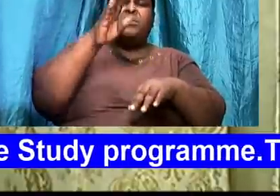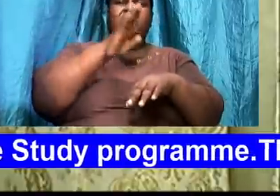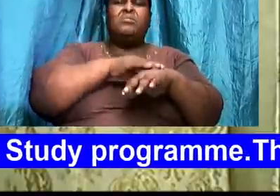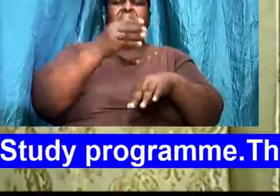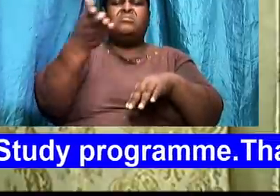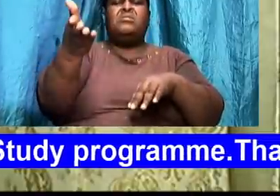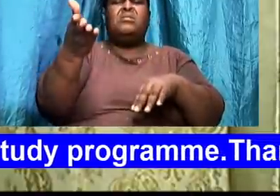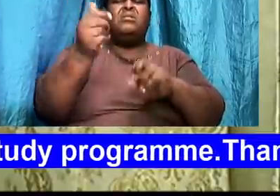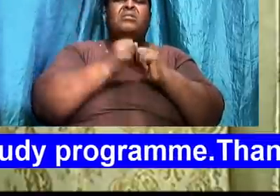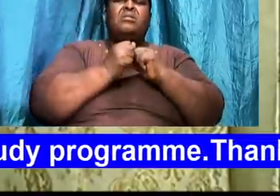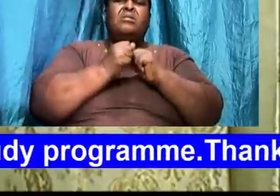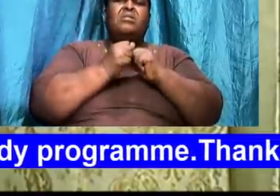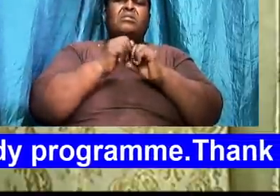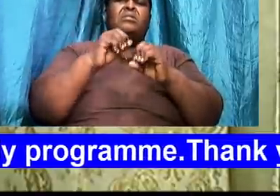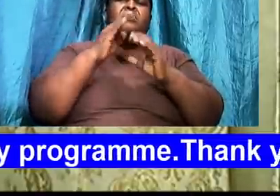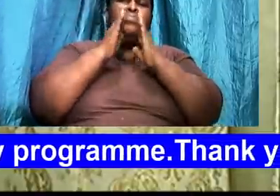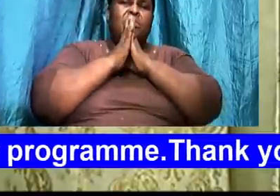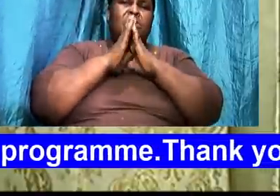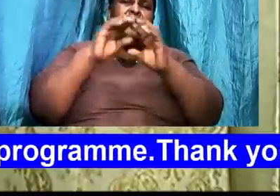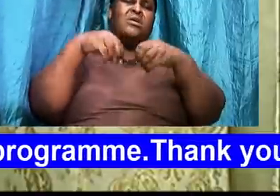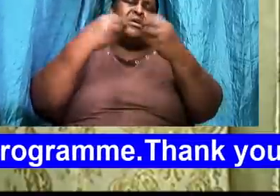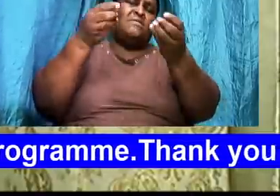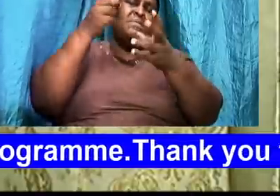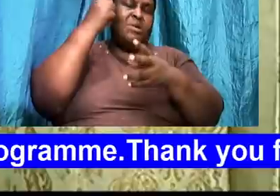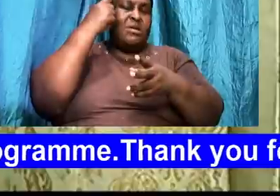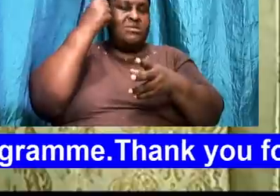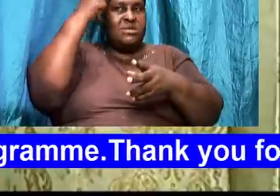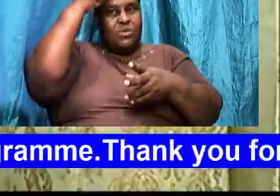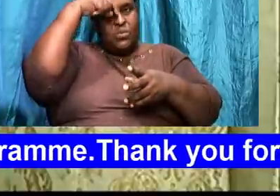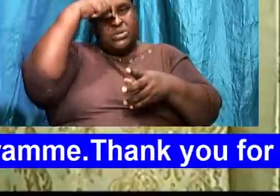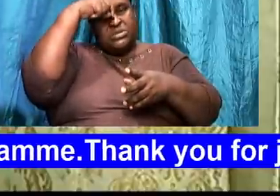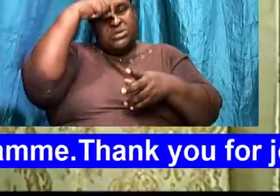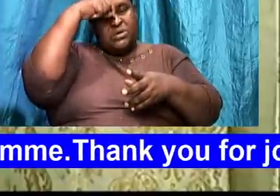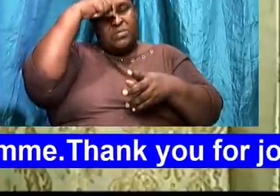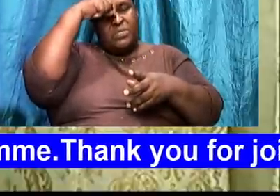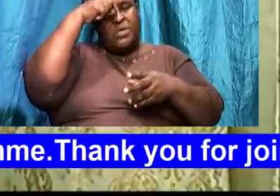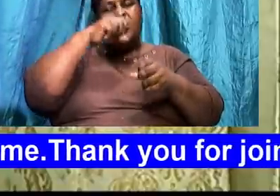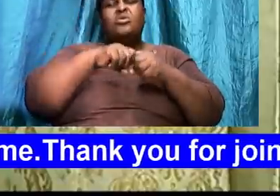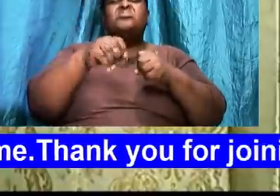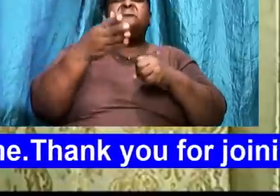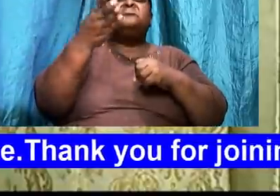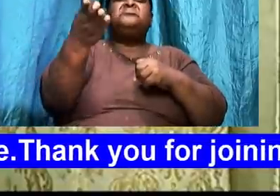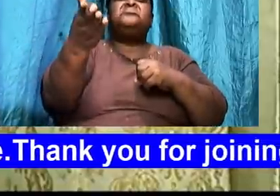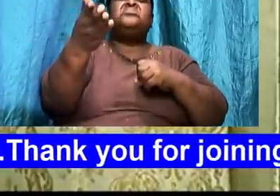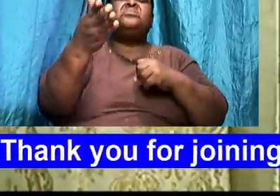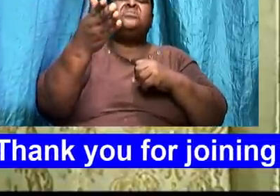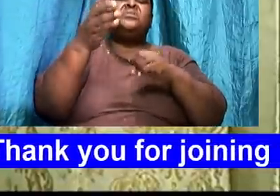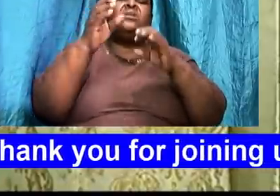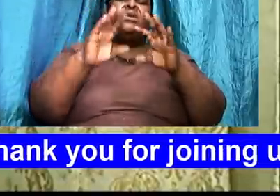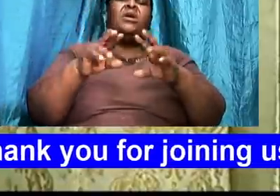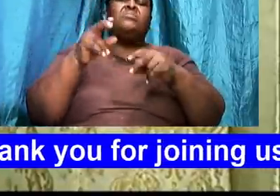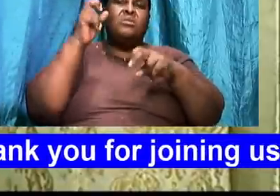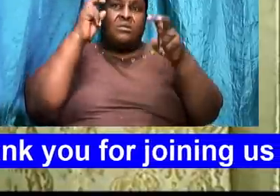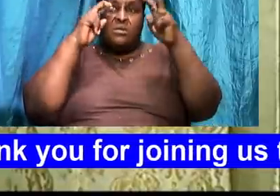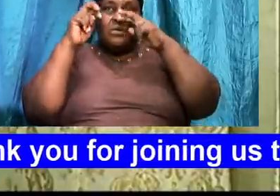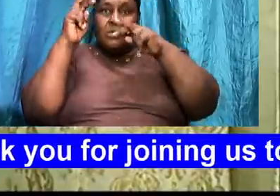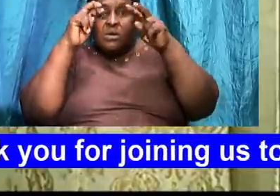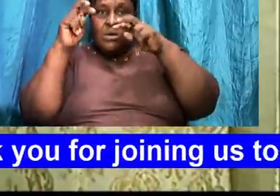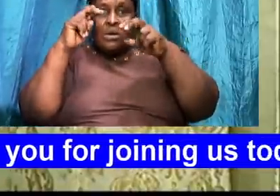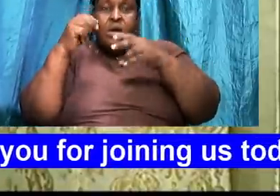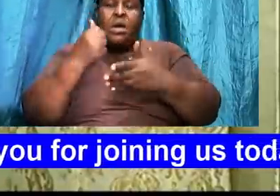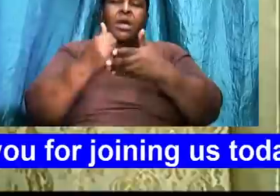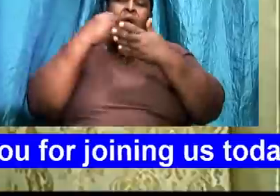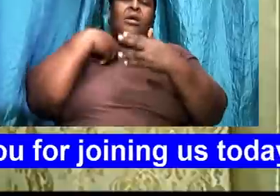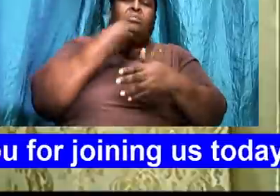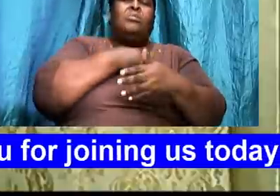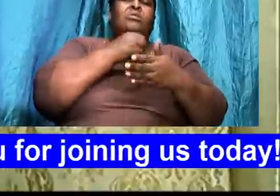pray God that you will give them understanding and wisdom God. So that they can be vigilant Lord. Help